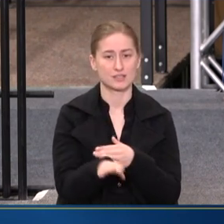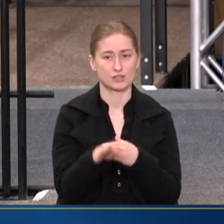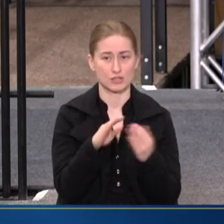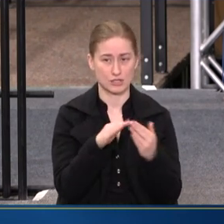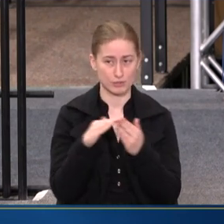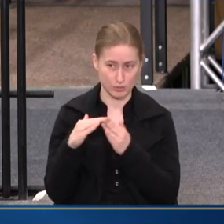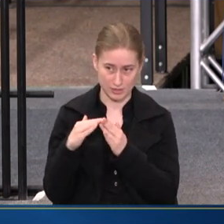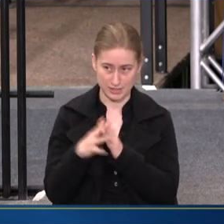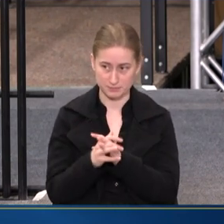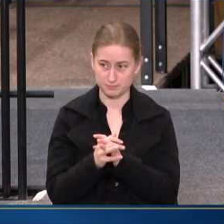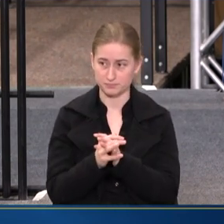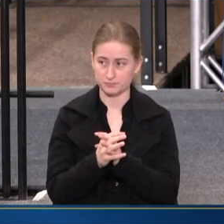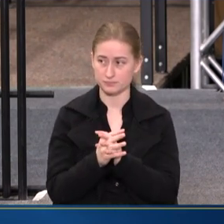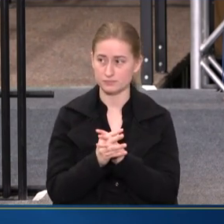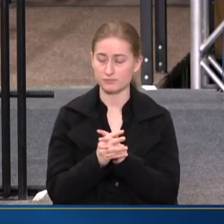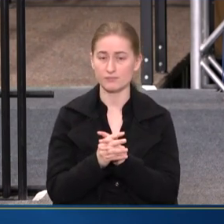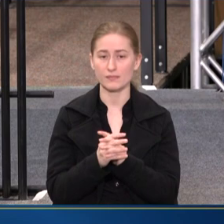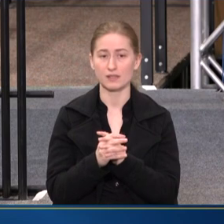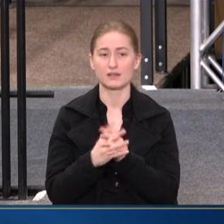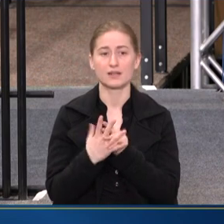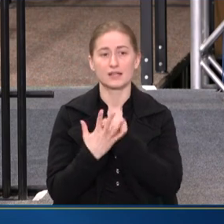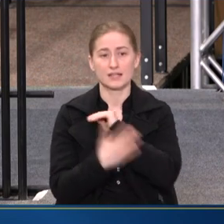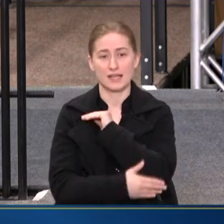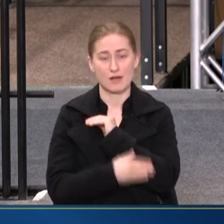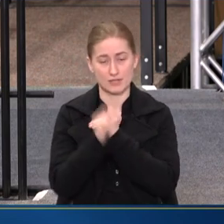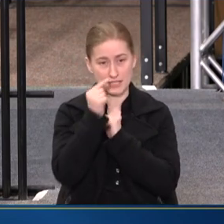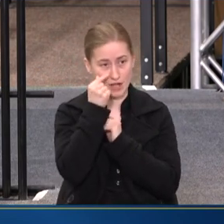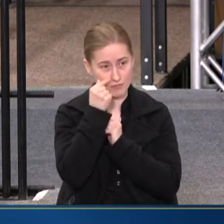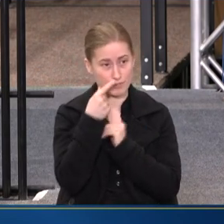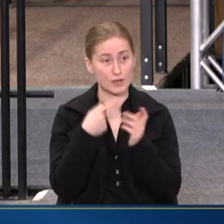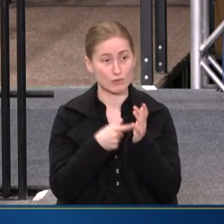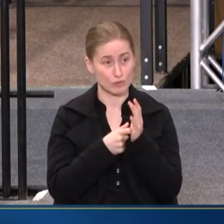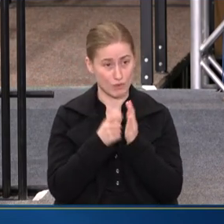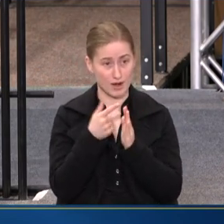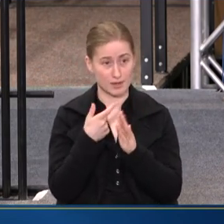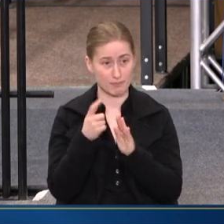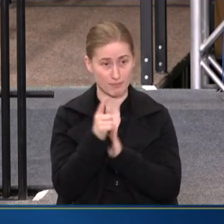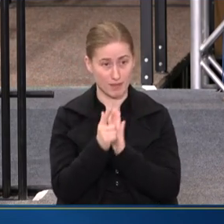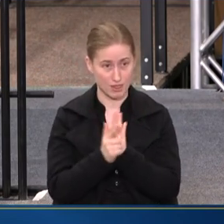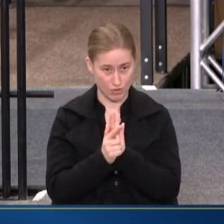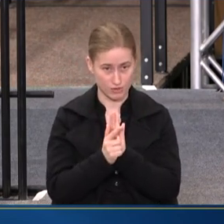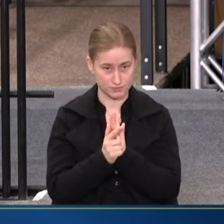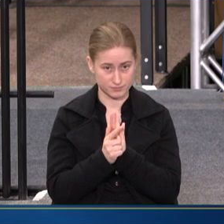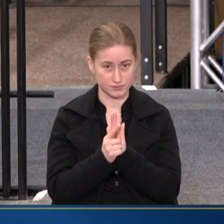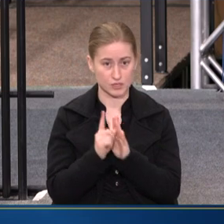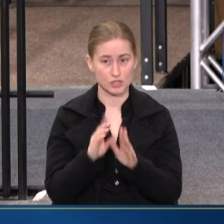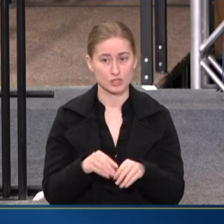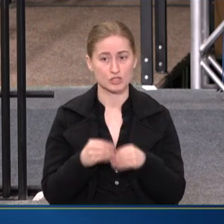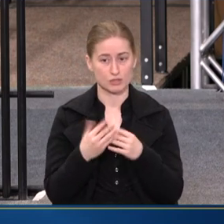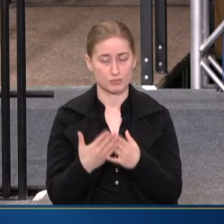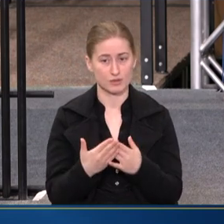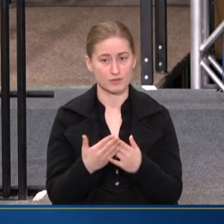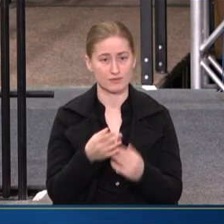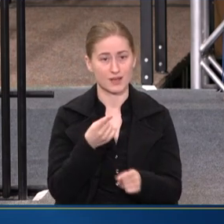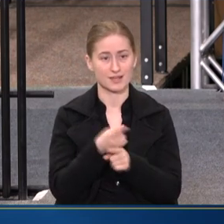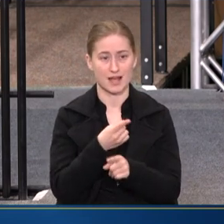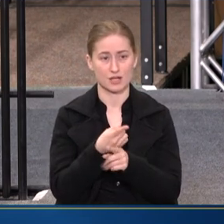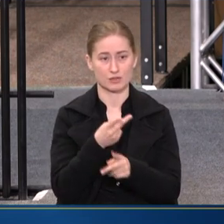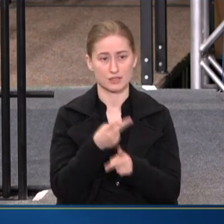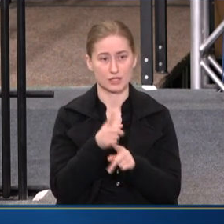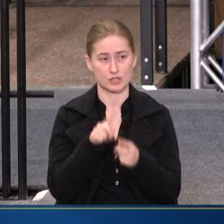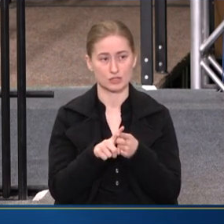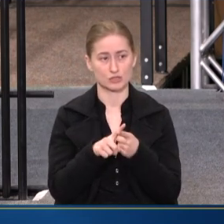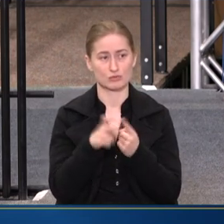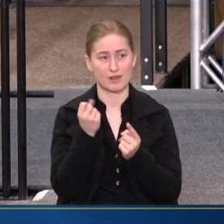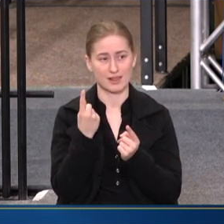communities. County governments are required by law to provide adequate care to the